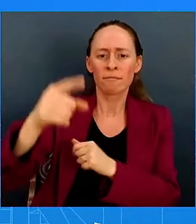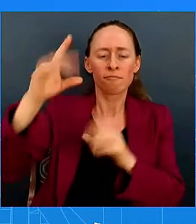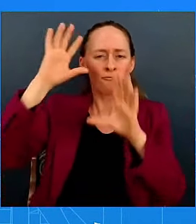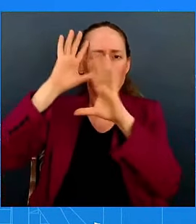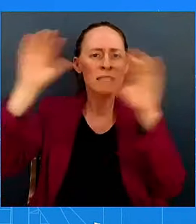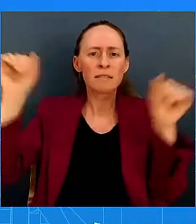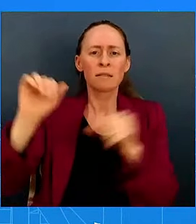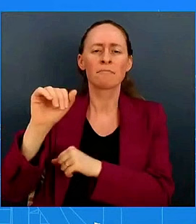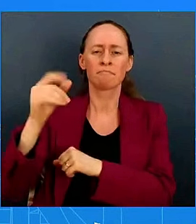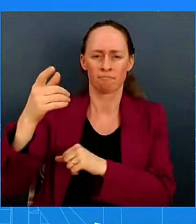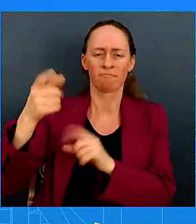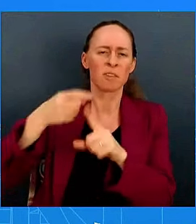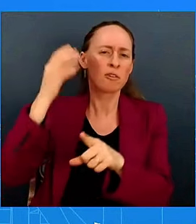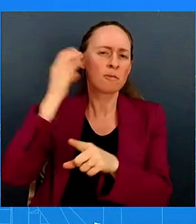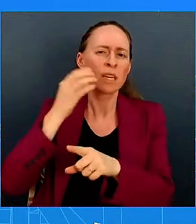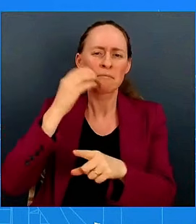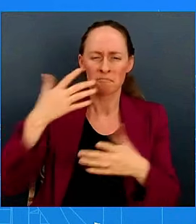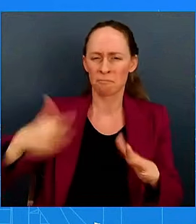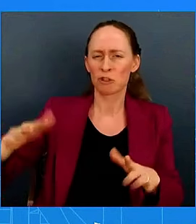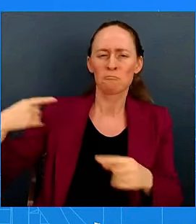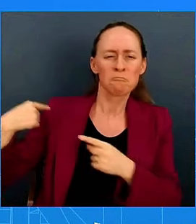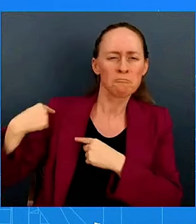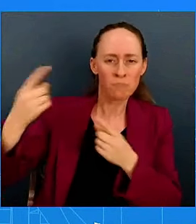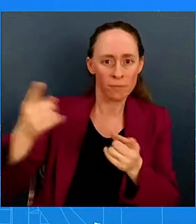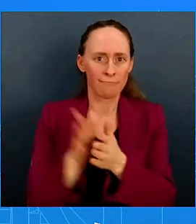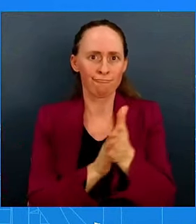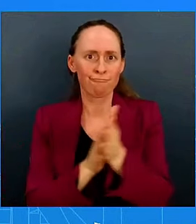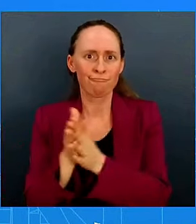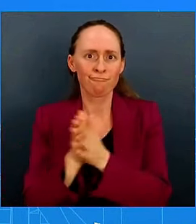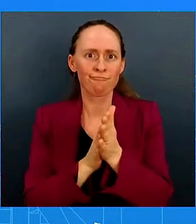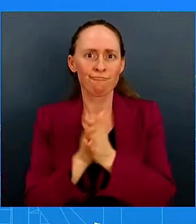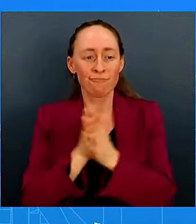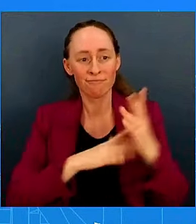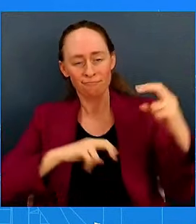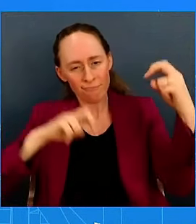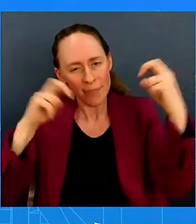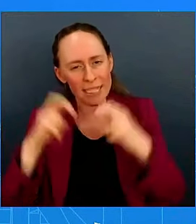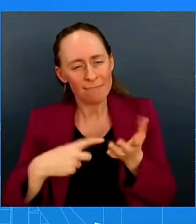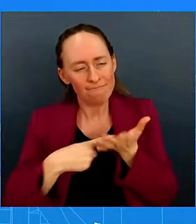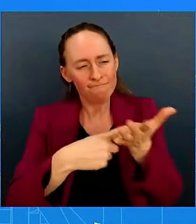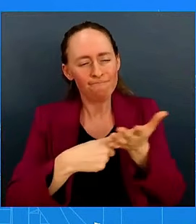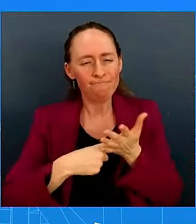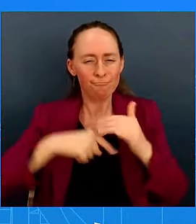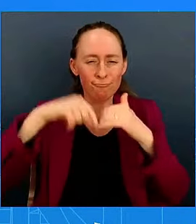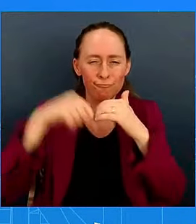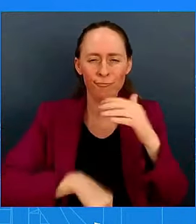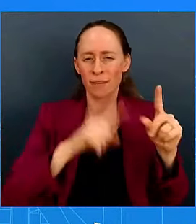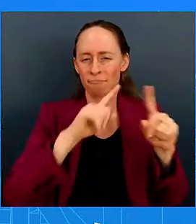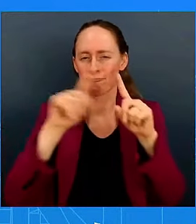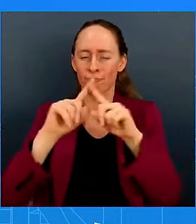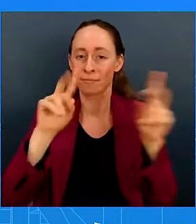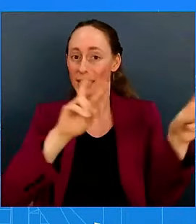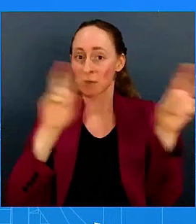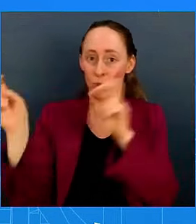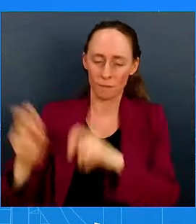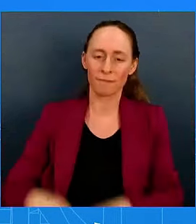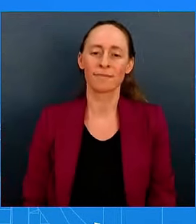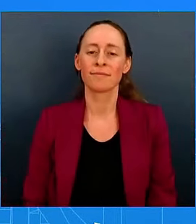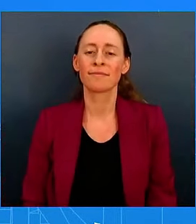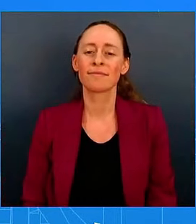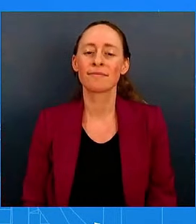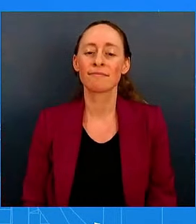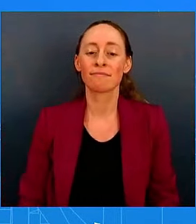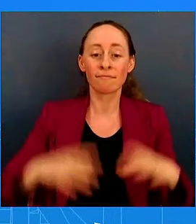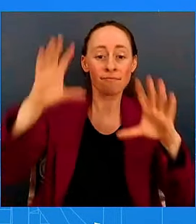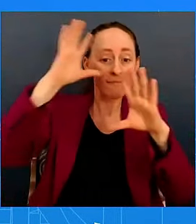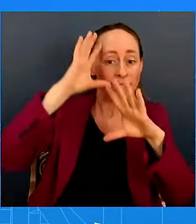look forward to the opportunity to have face-to-face discussions here. In particular, the President and the Vice President will discuss a number of bilateral and regional